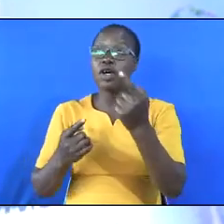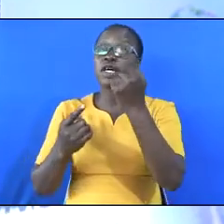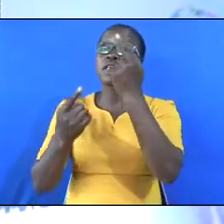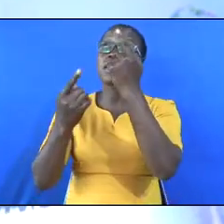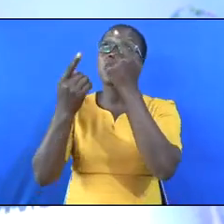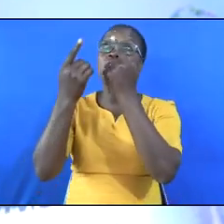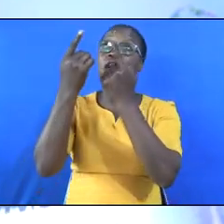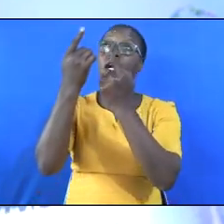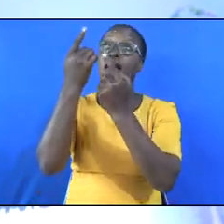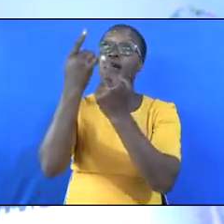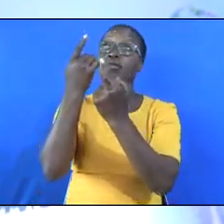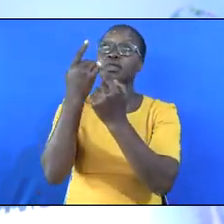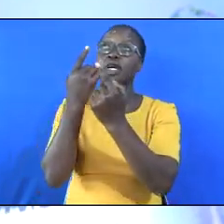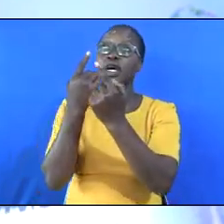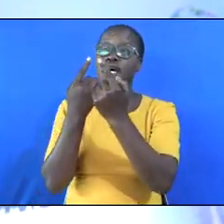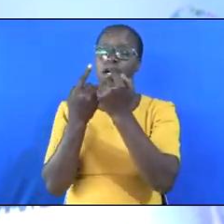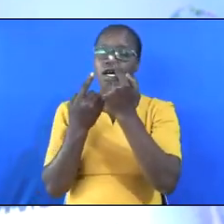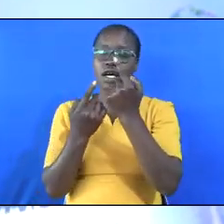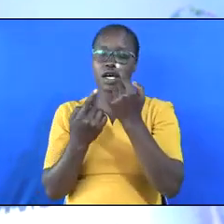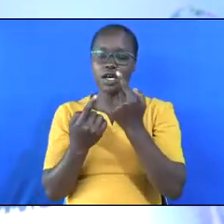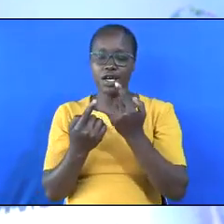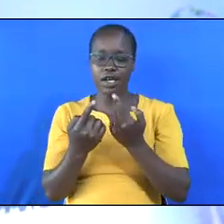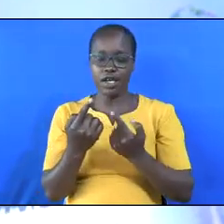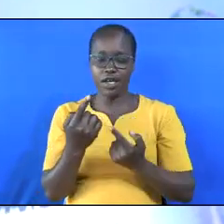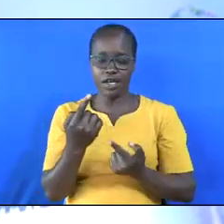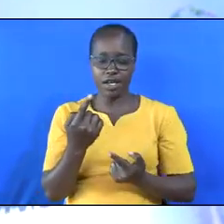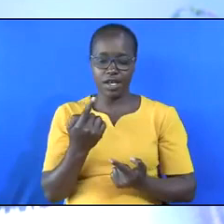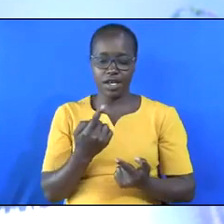Lord come down.